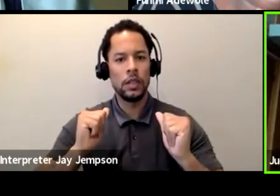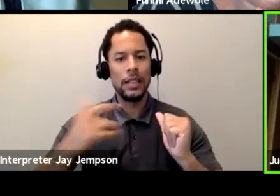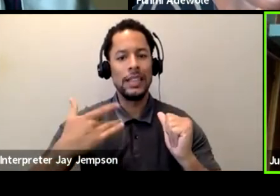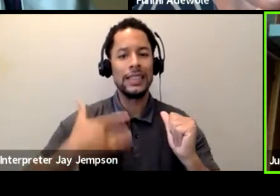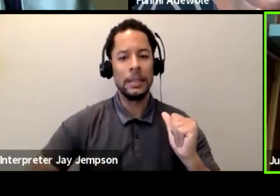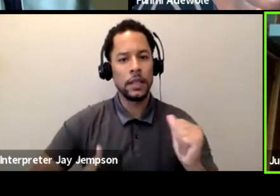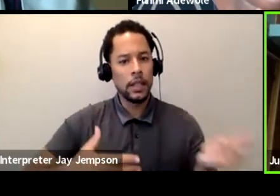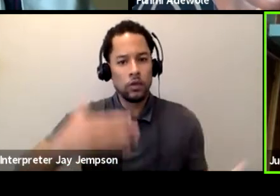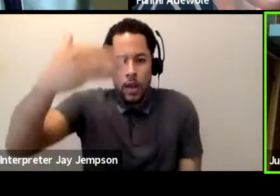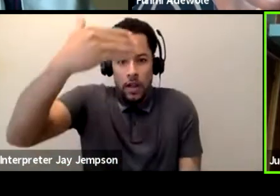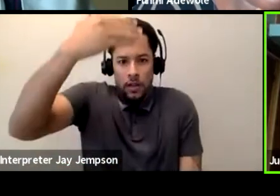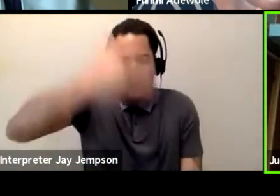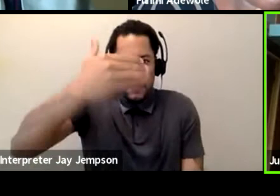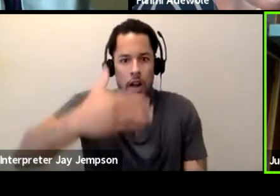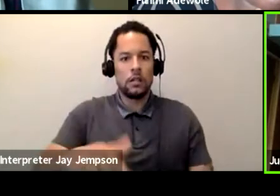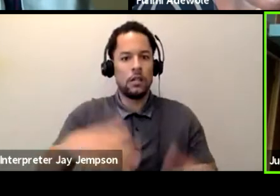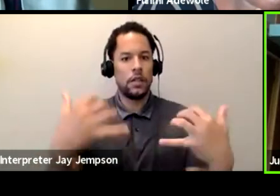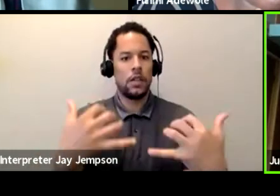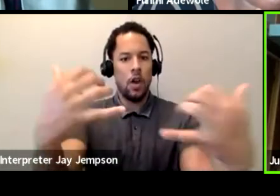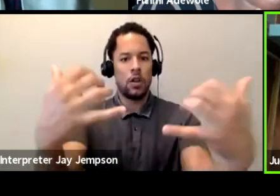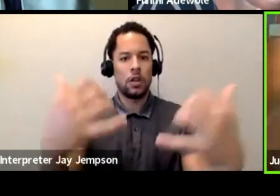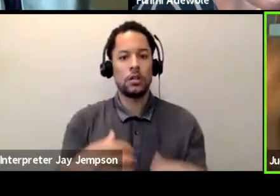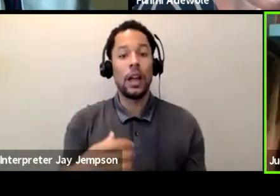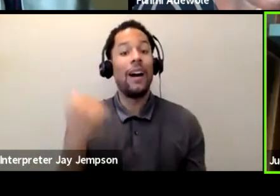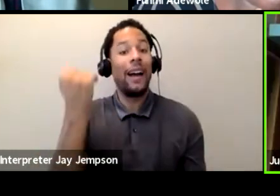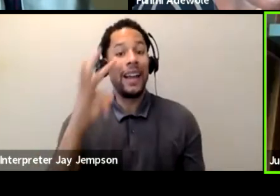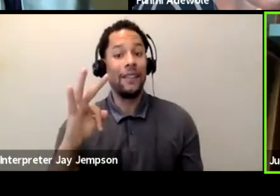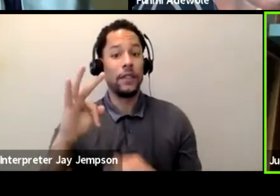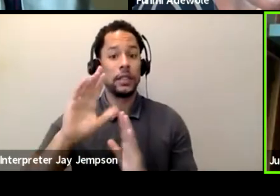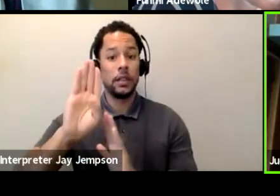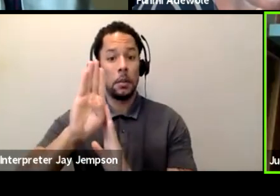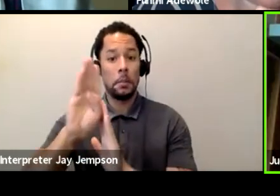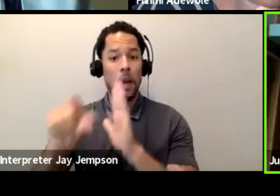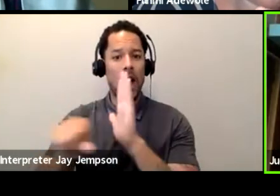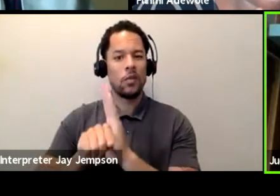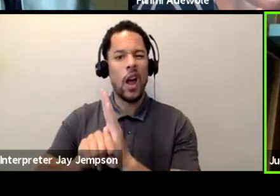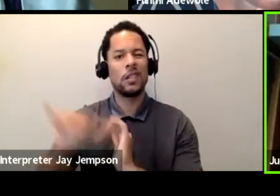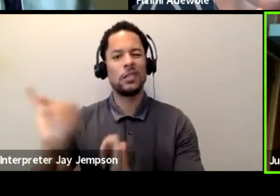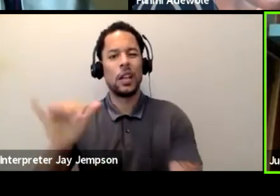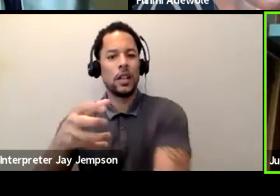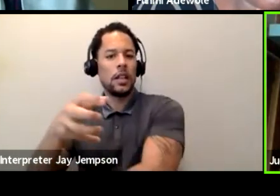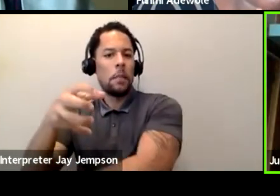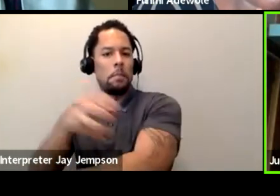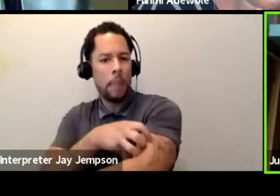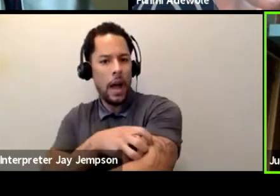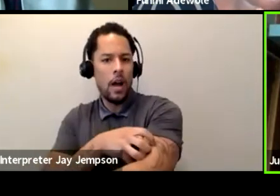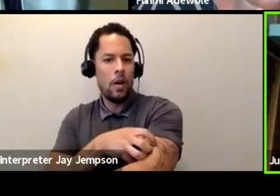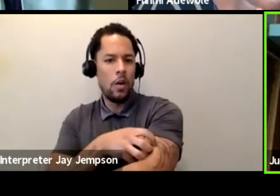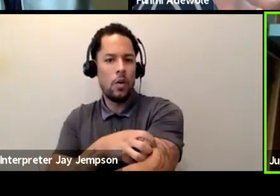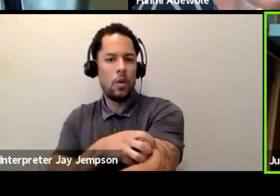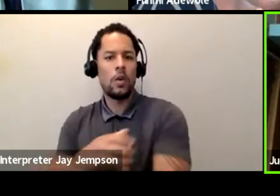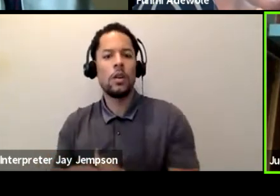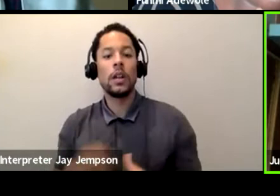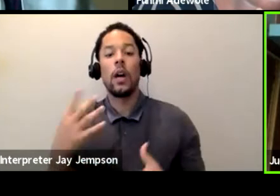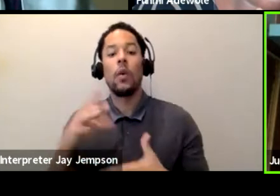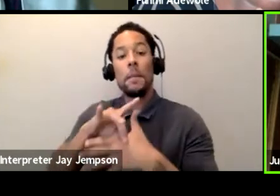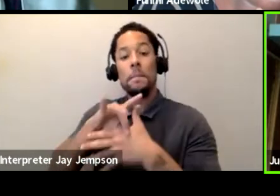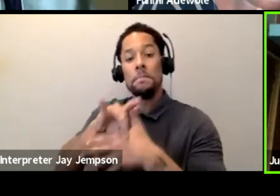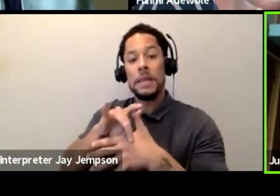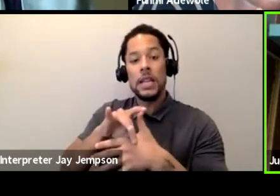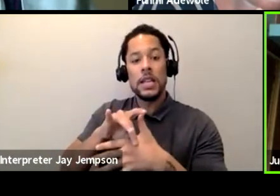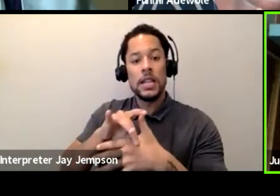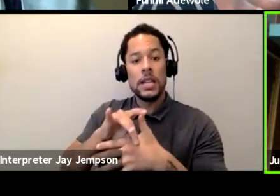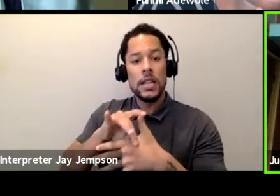resounding. Background is more of the paradigm within which it exists. And then the mid-ground is where the cerebral